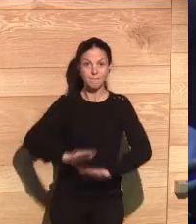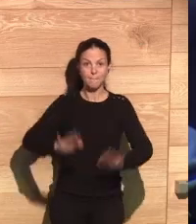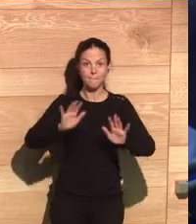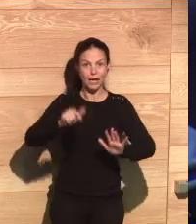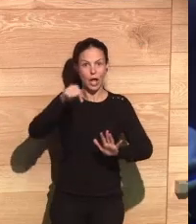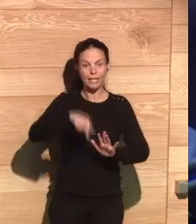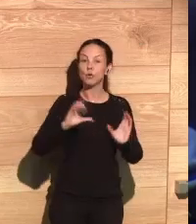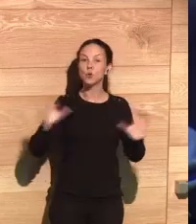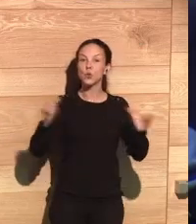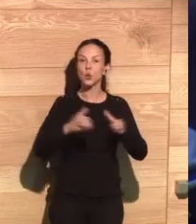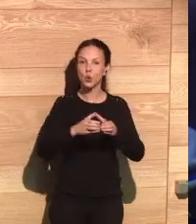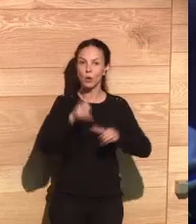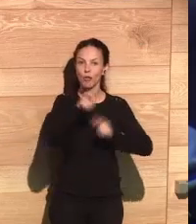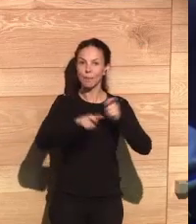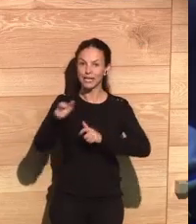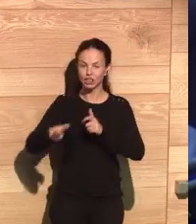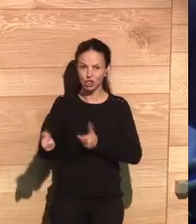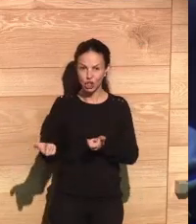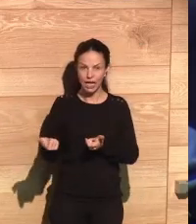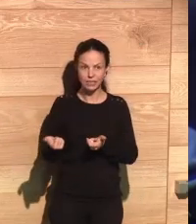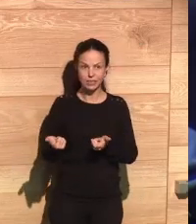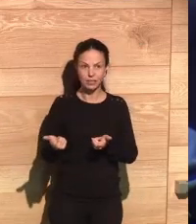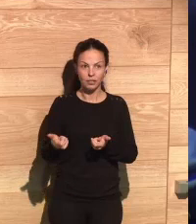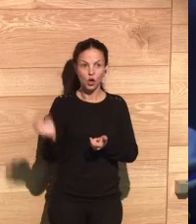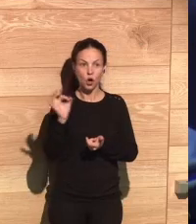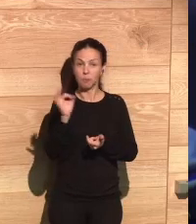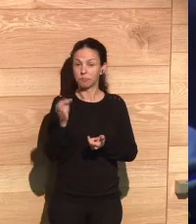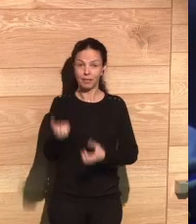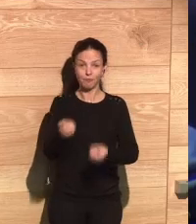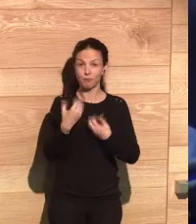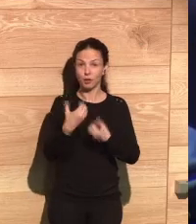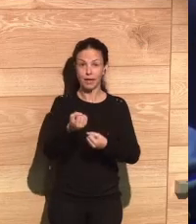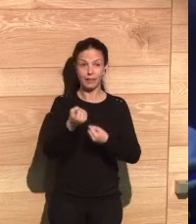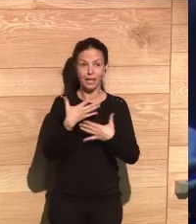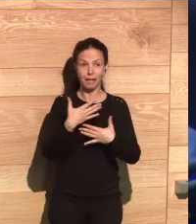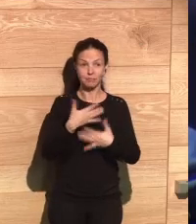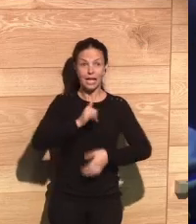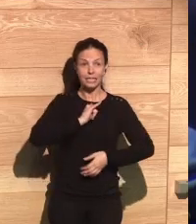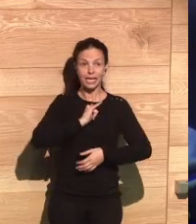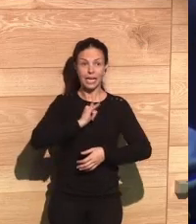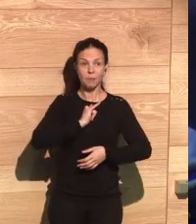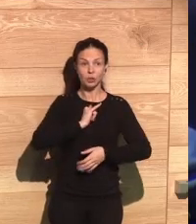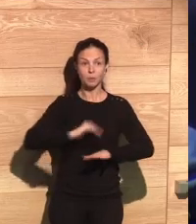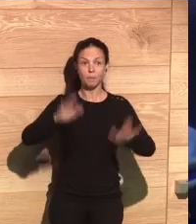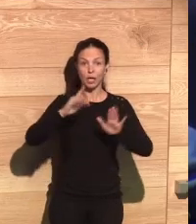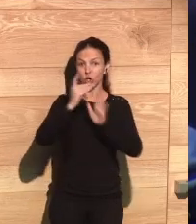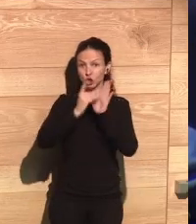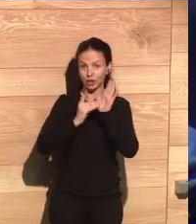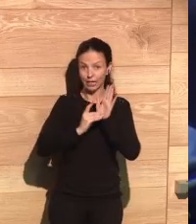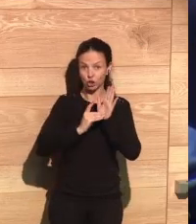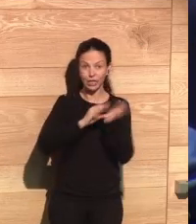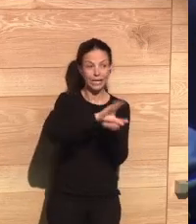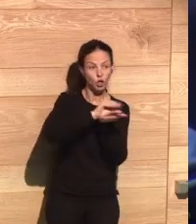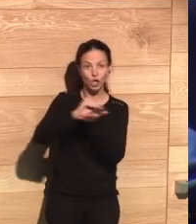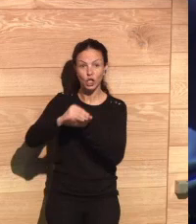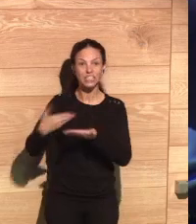nobody can tell that I am here at this moment or and just say that there's a group of people in this place at